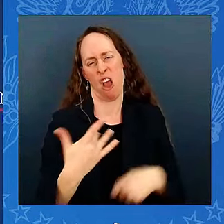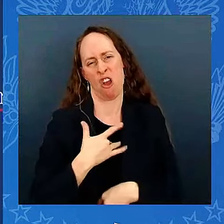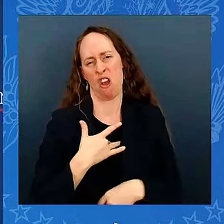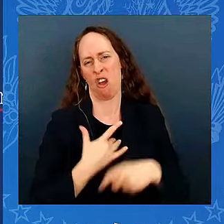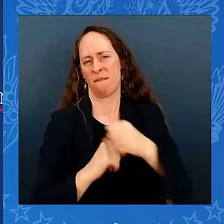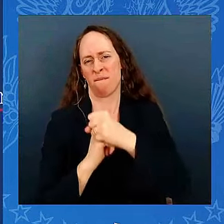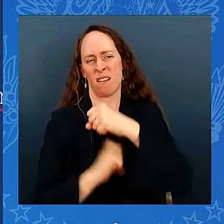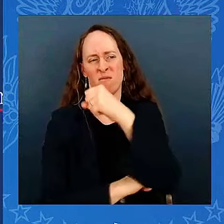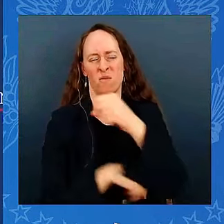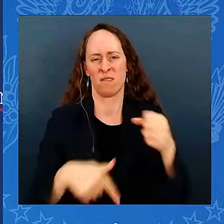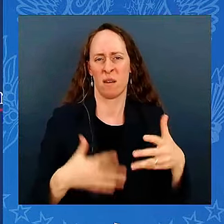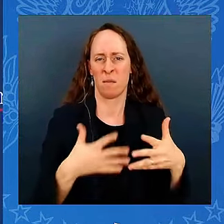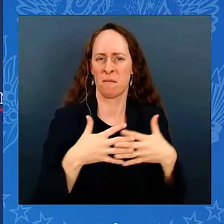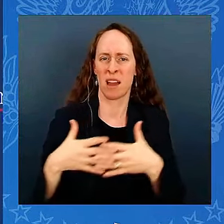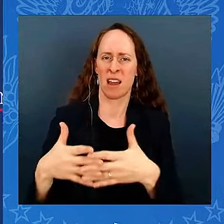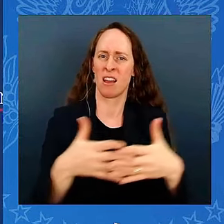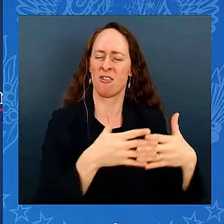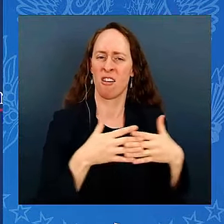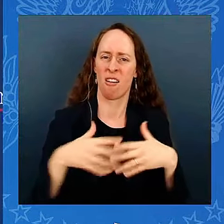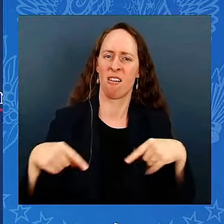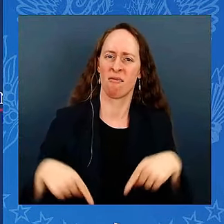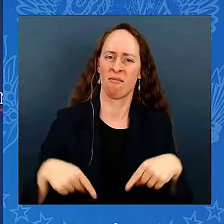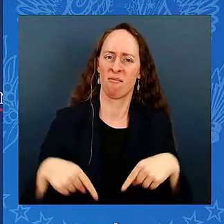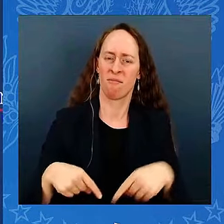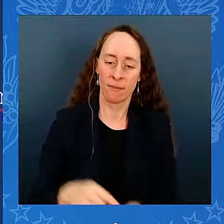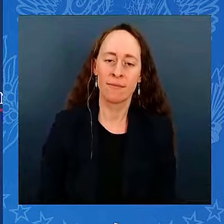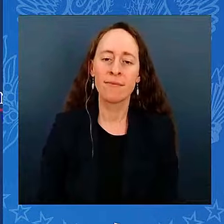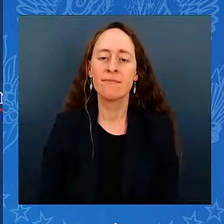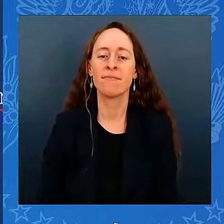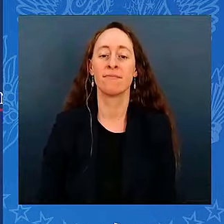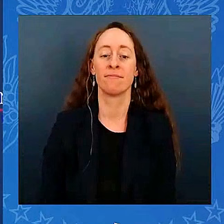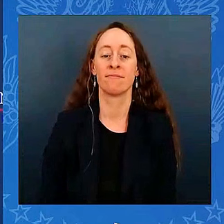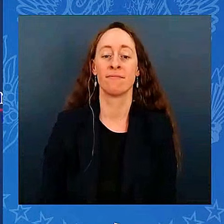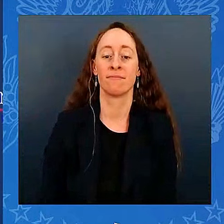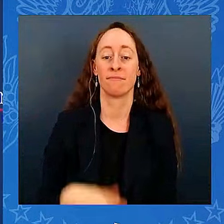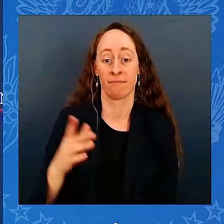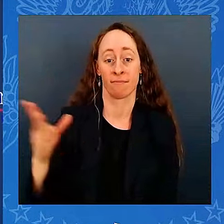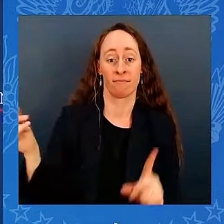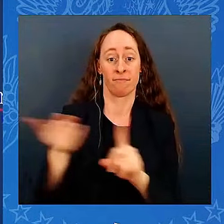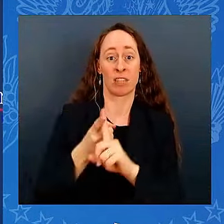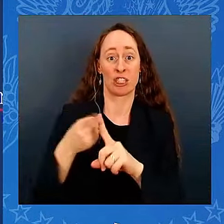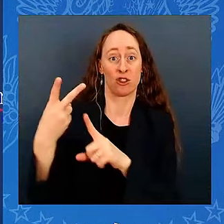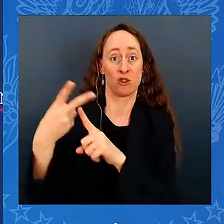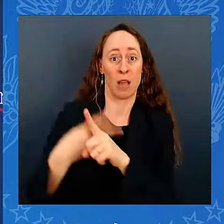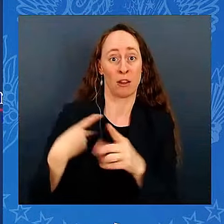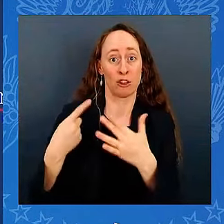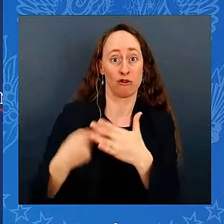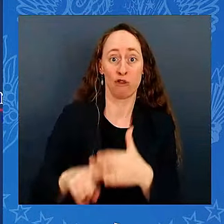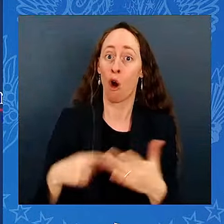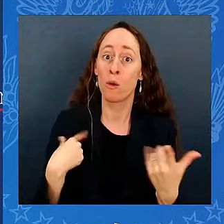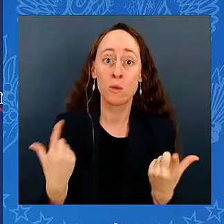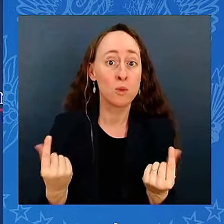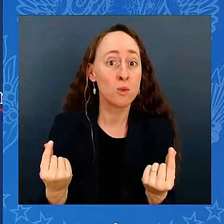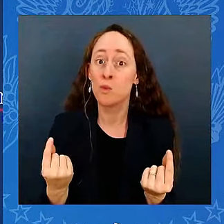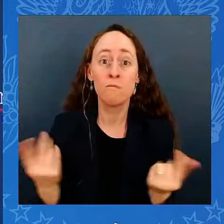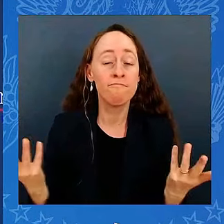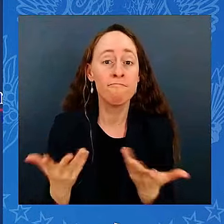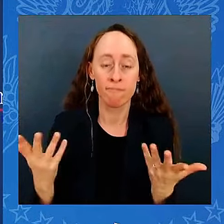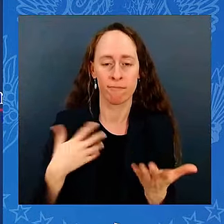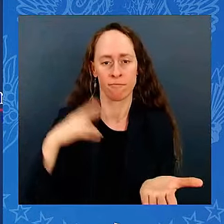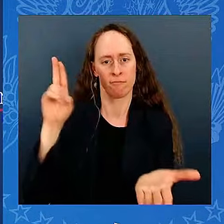the first two months in office, I signed the American Rescue Plan, one of the most significant economic recovery packages in our history.